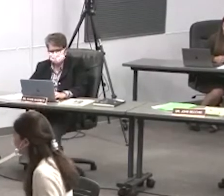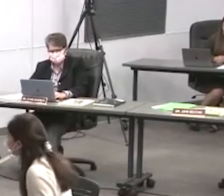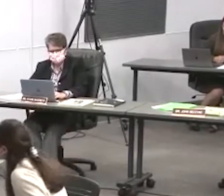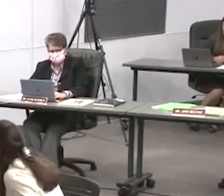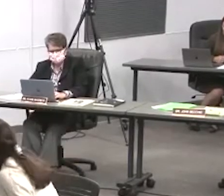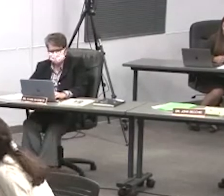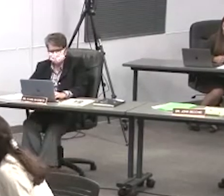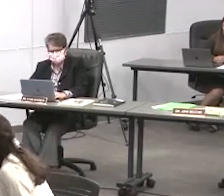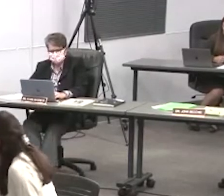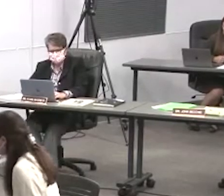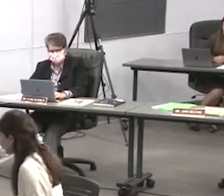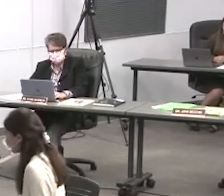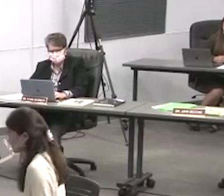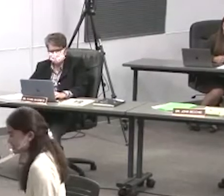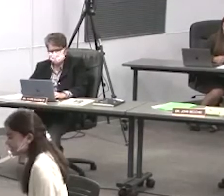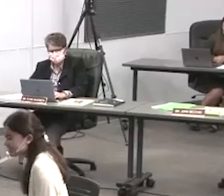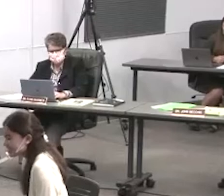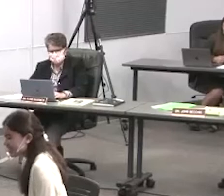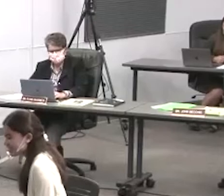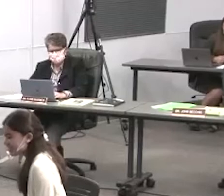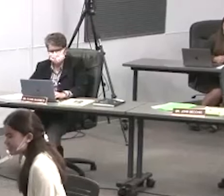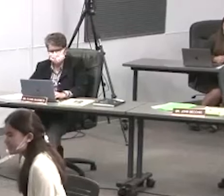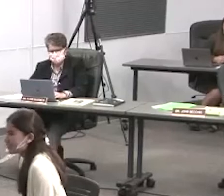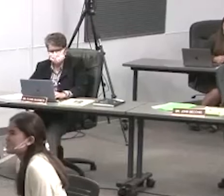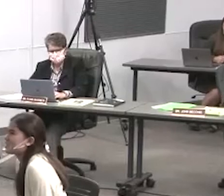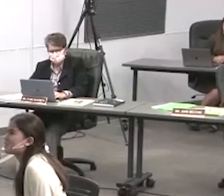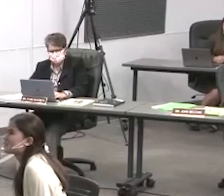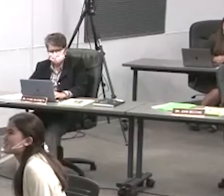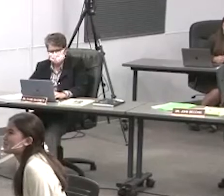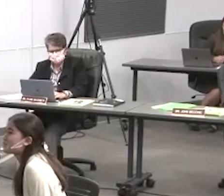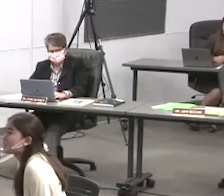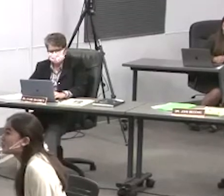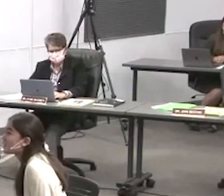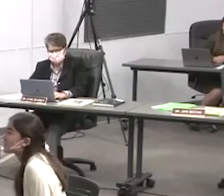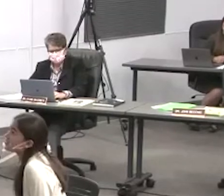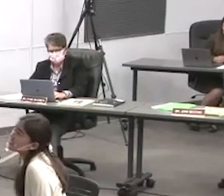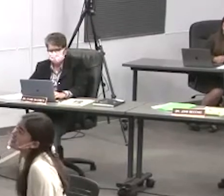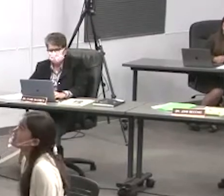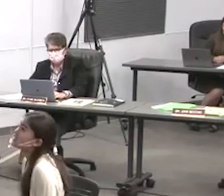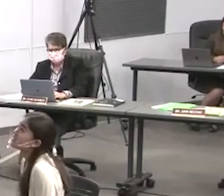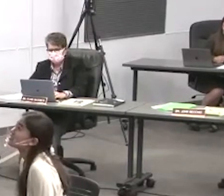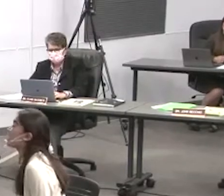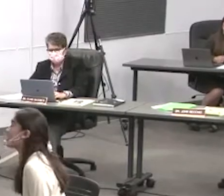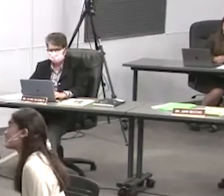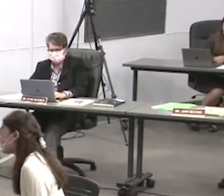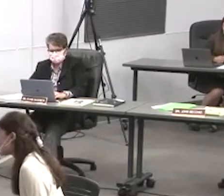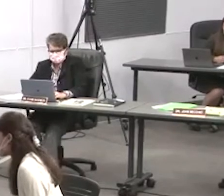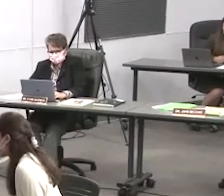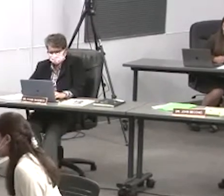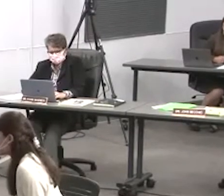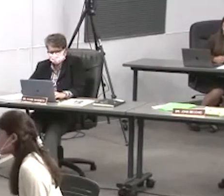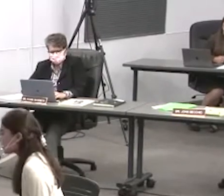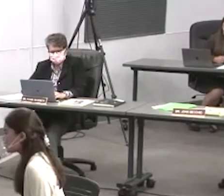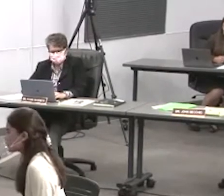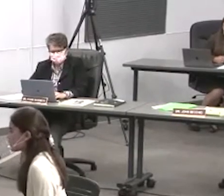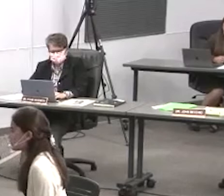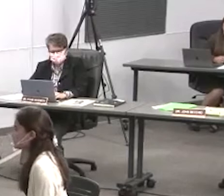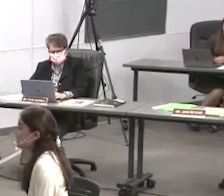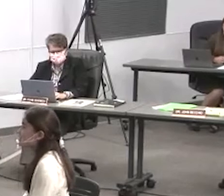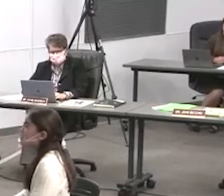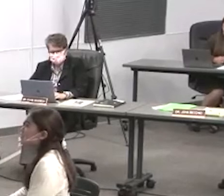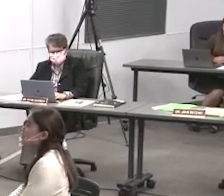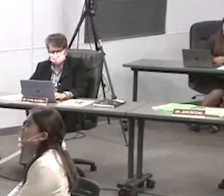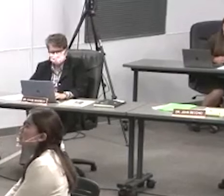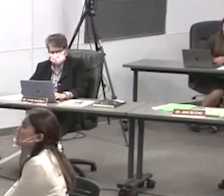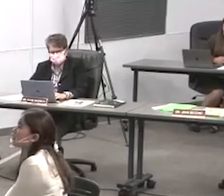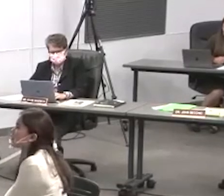certainly will i certainly will george you know it seems that being away three years you've got out of touch with things maybe letters